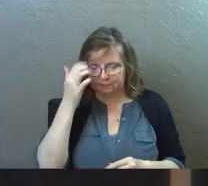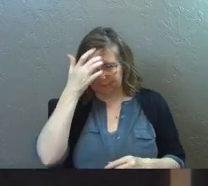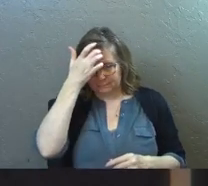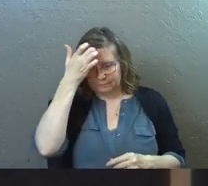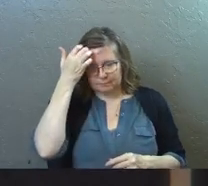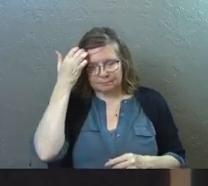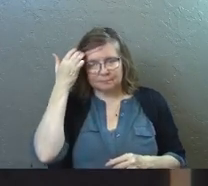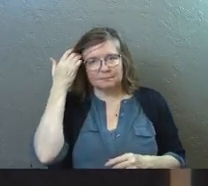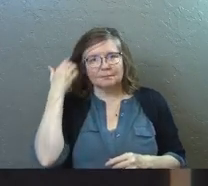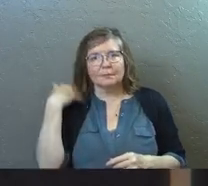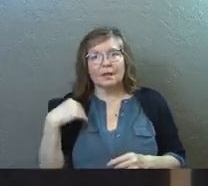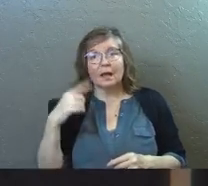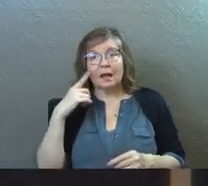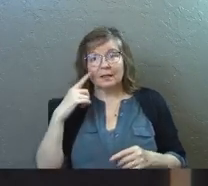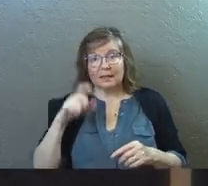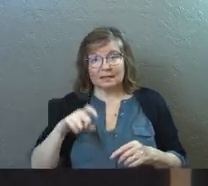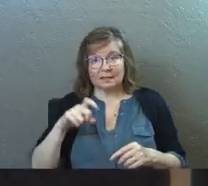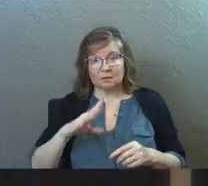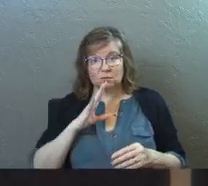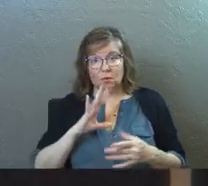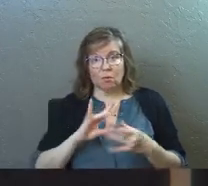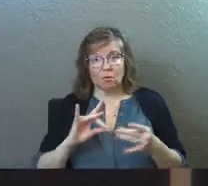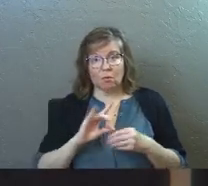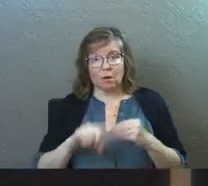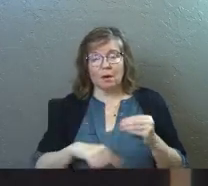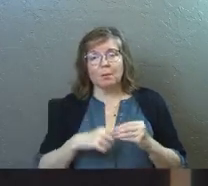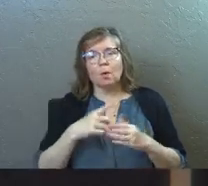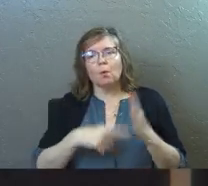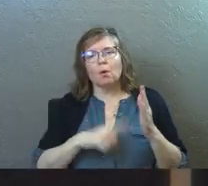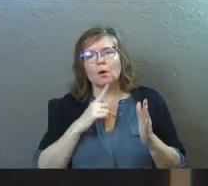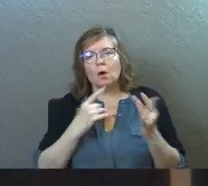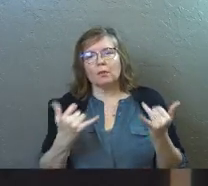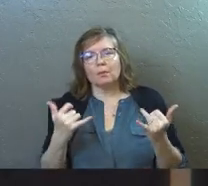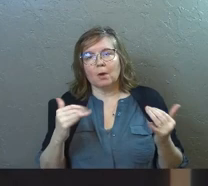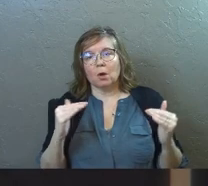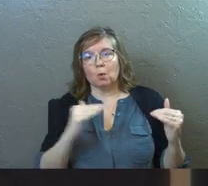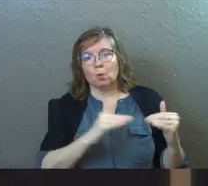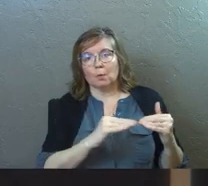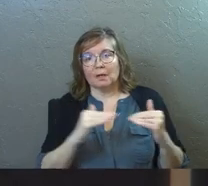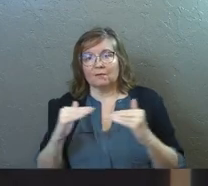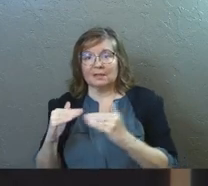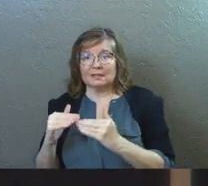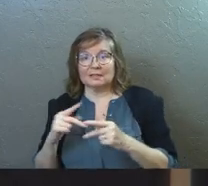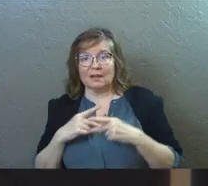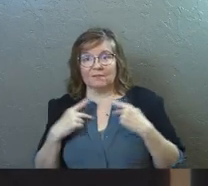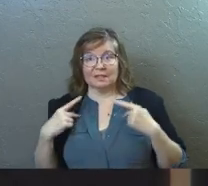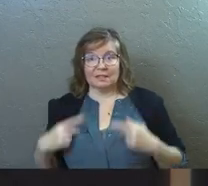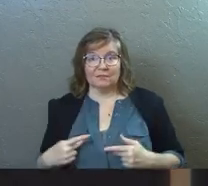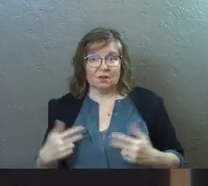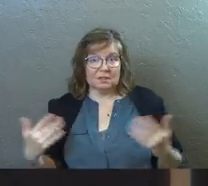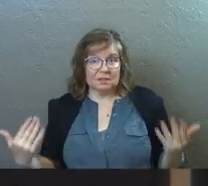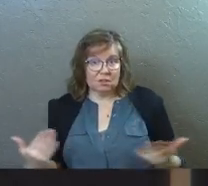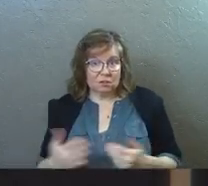I think it's necessary to talk about what are the modern equivalents of these Pharisees here.